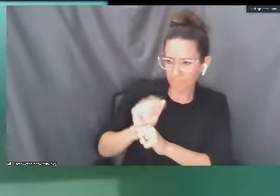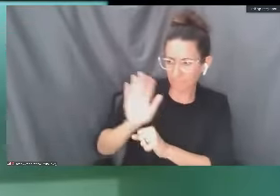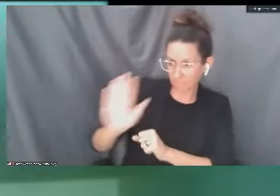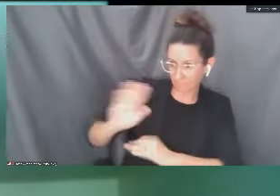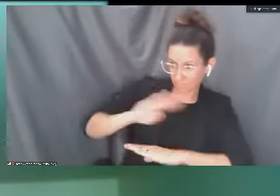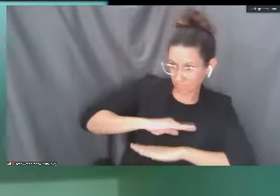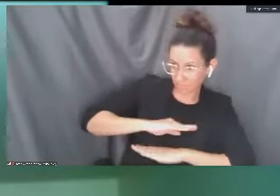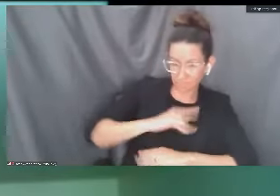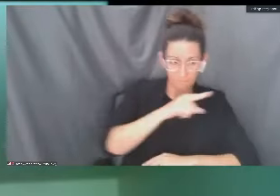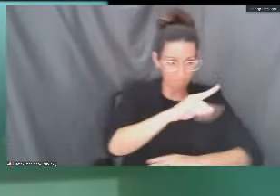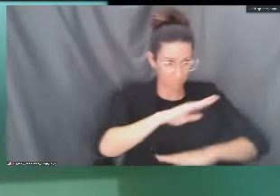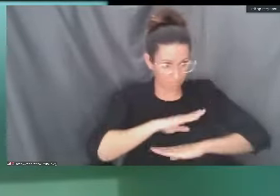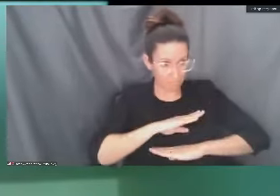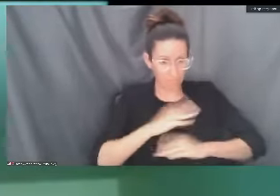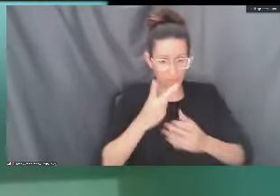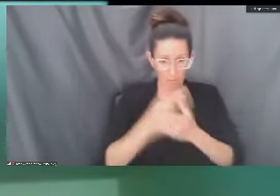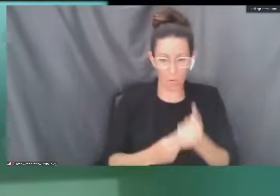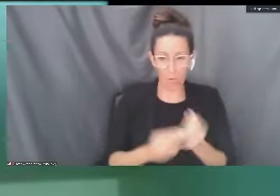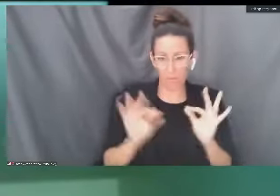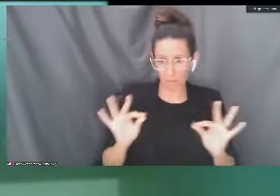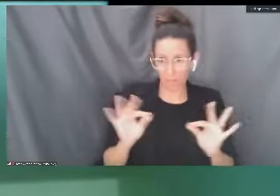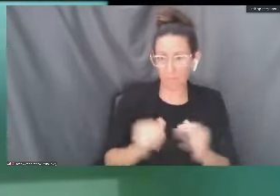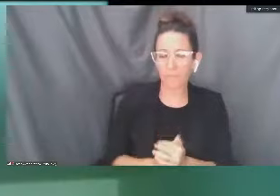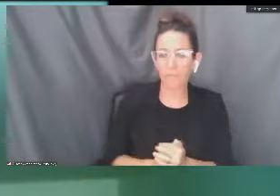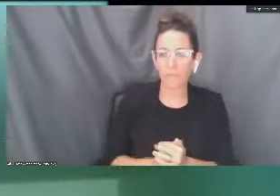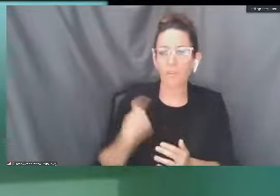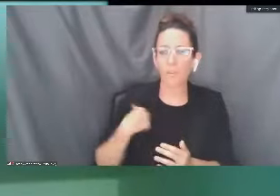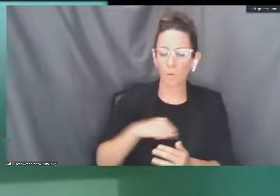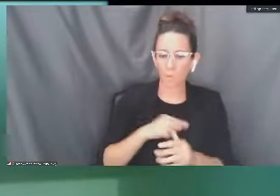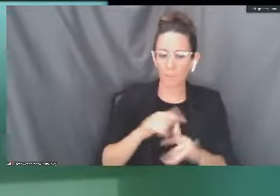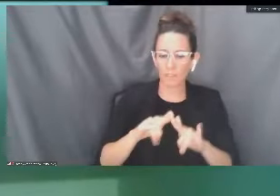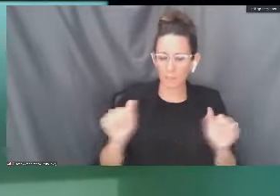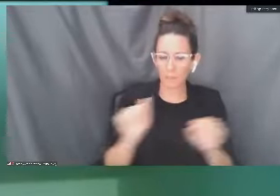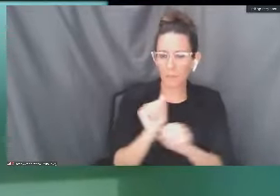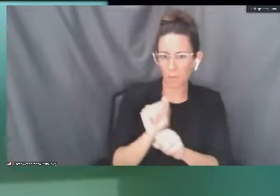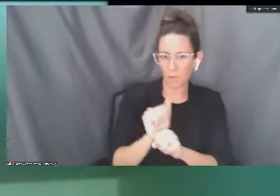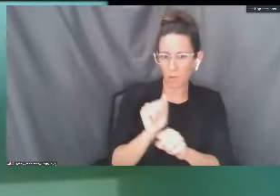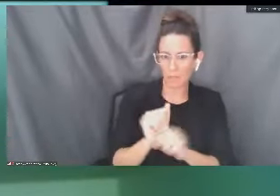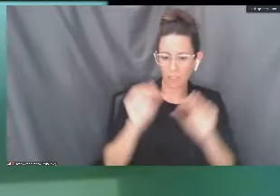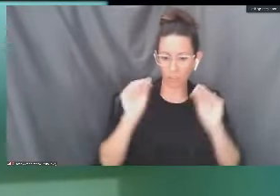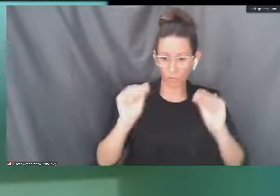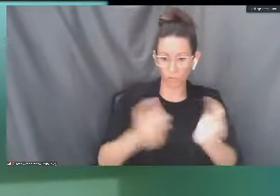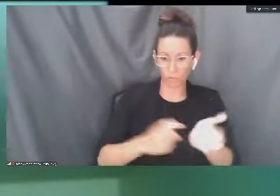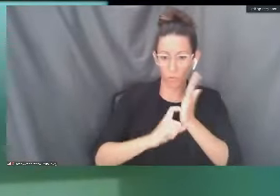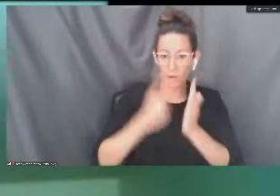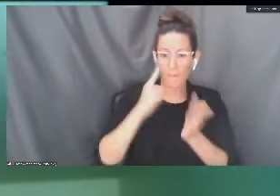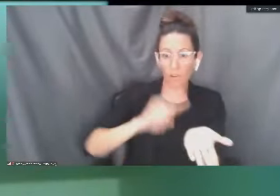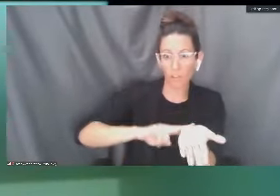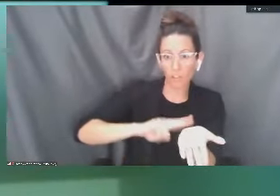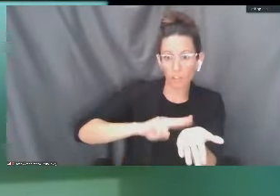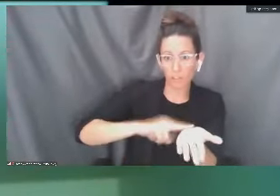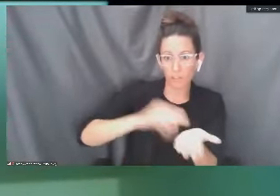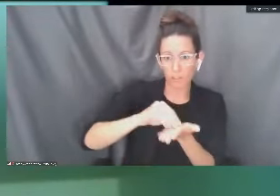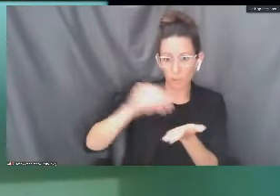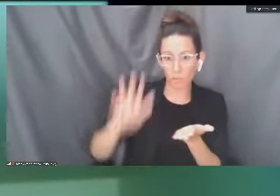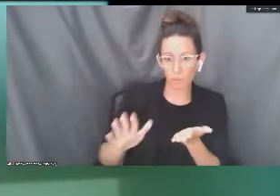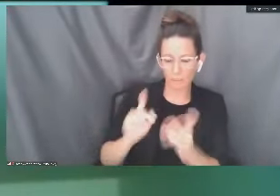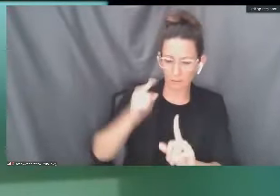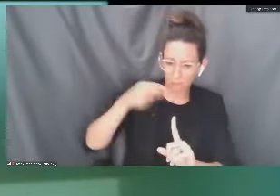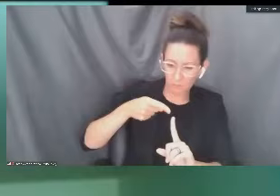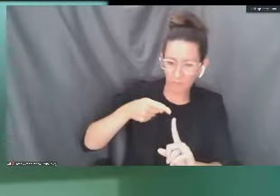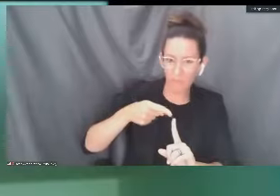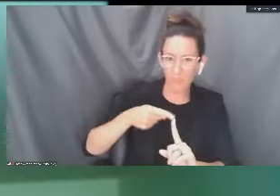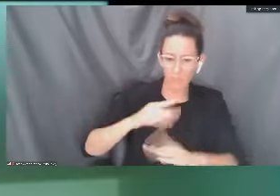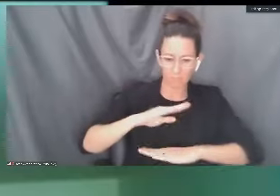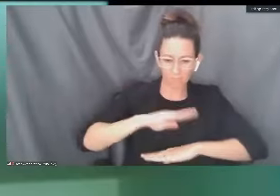of our four year partners. We are also working to ensure that the instruction needed for our nursing students meets